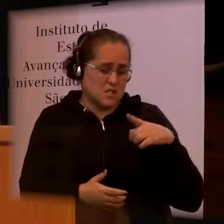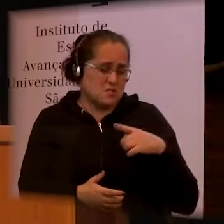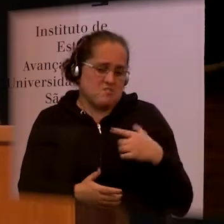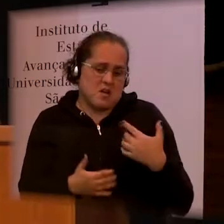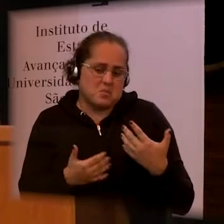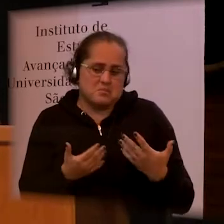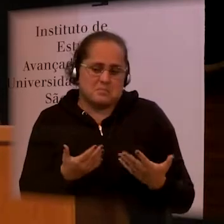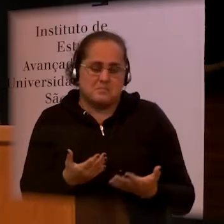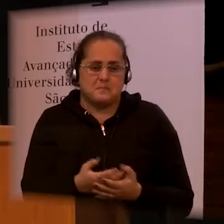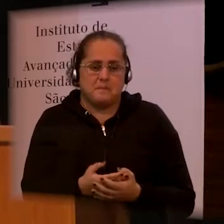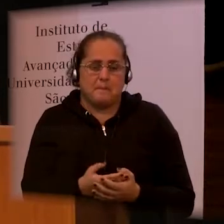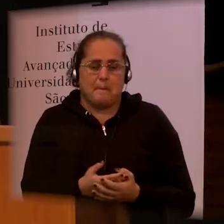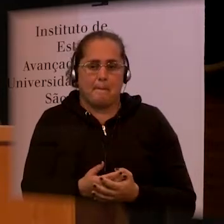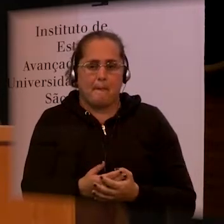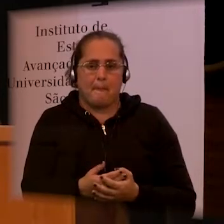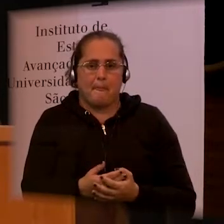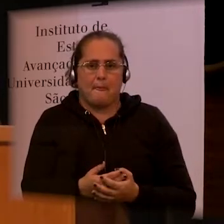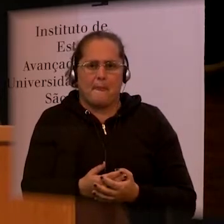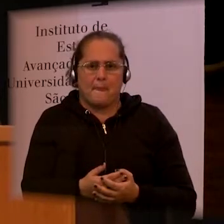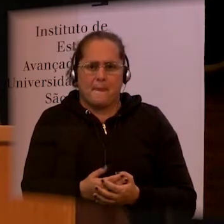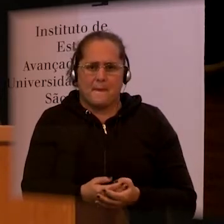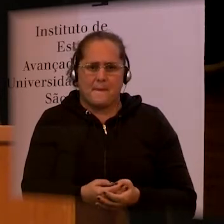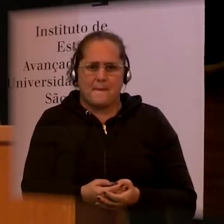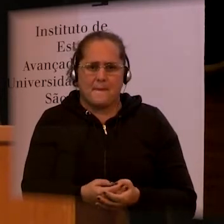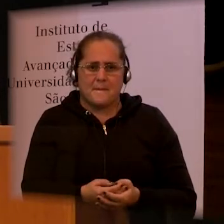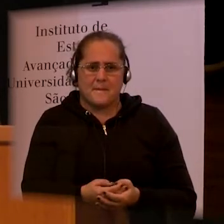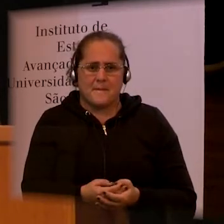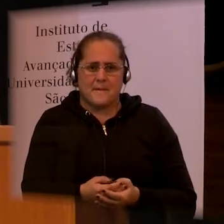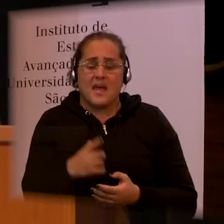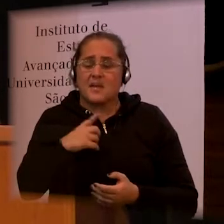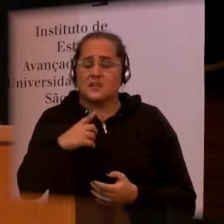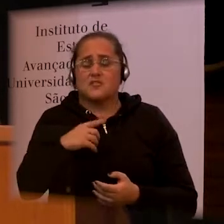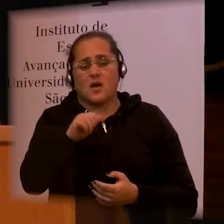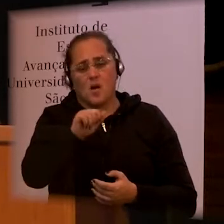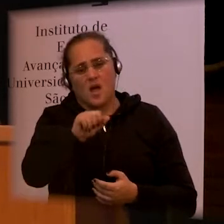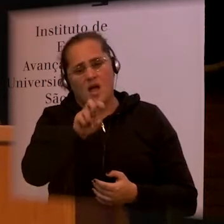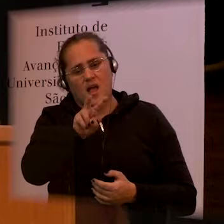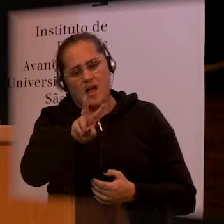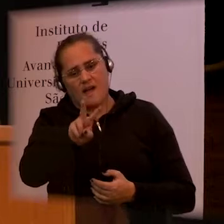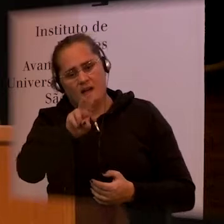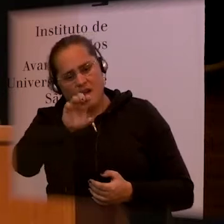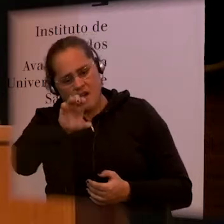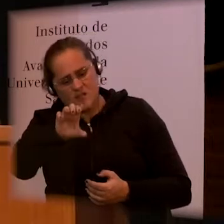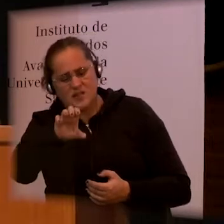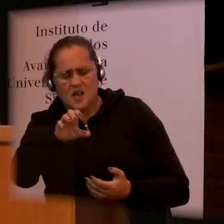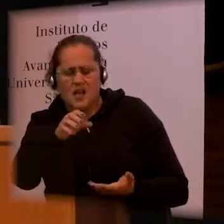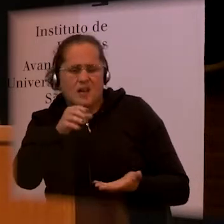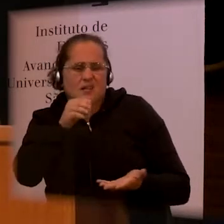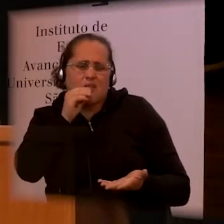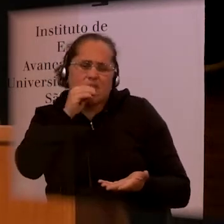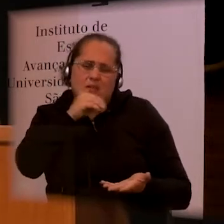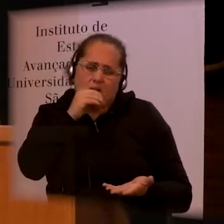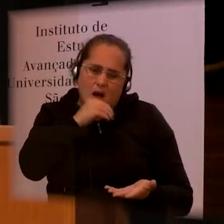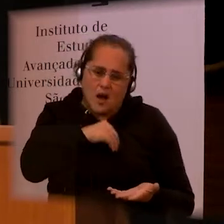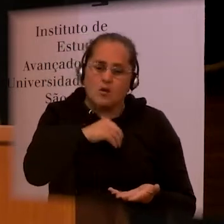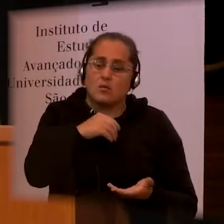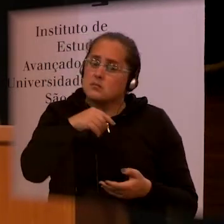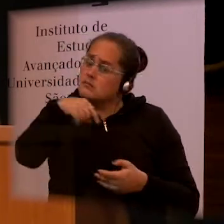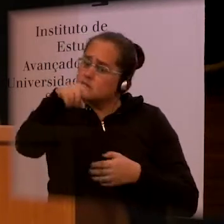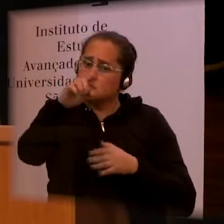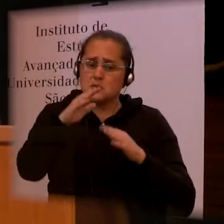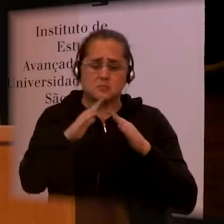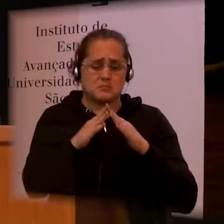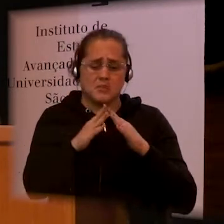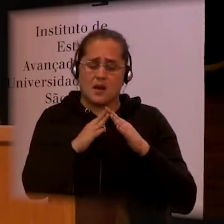being released home. And they didn't have much access to rehabilitation. And the family wasn't given much